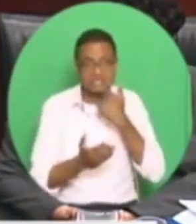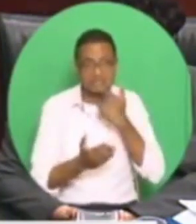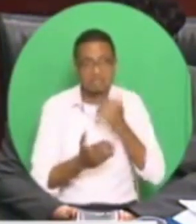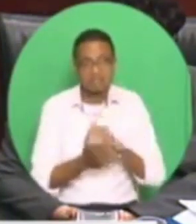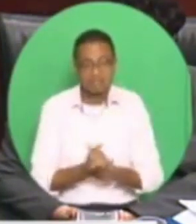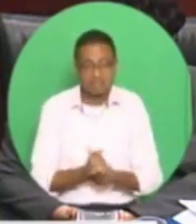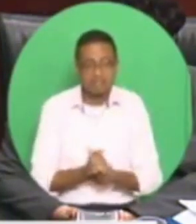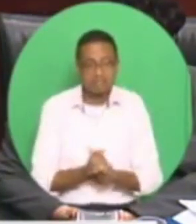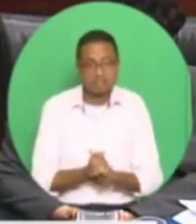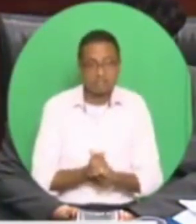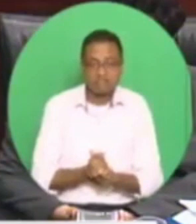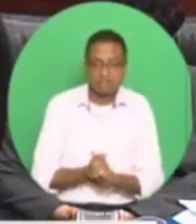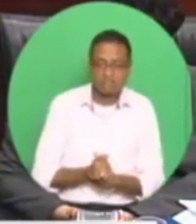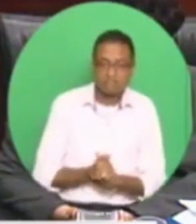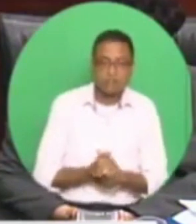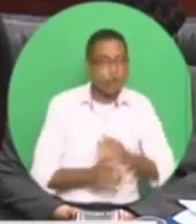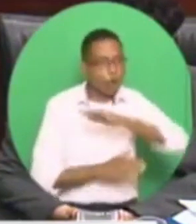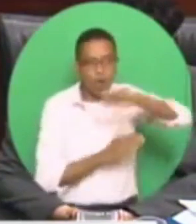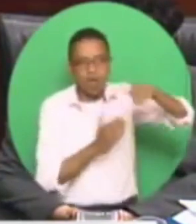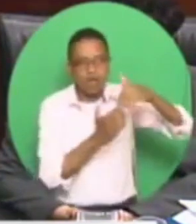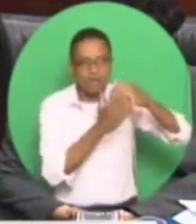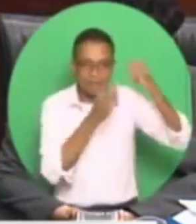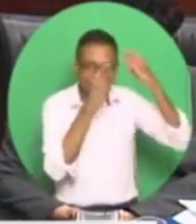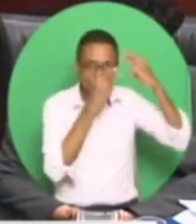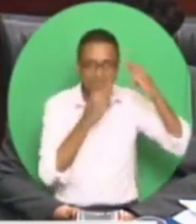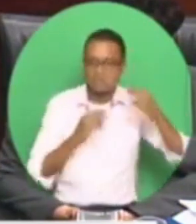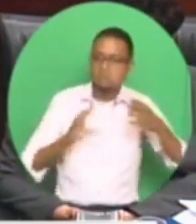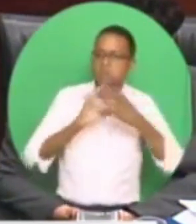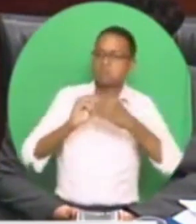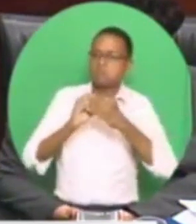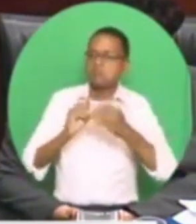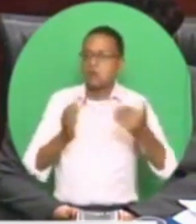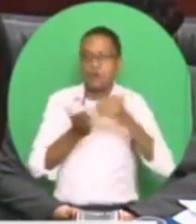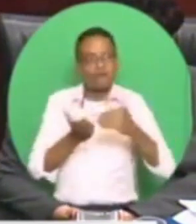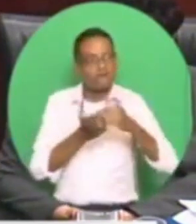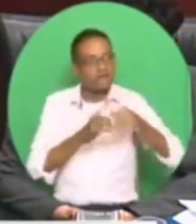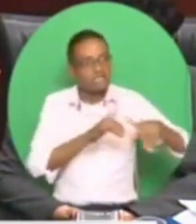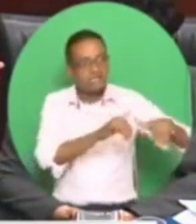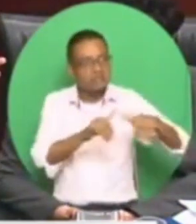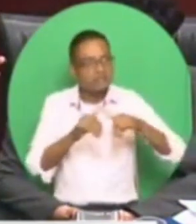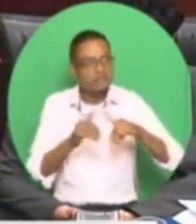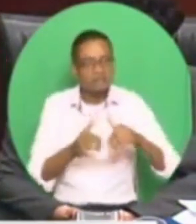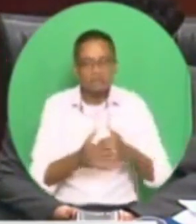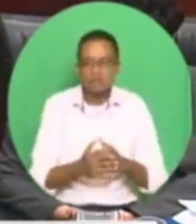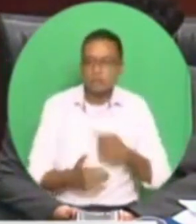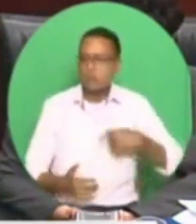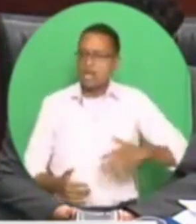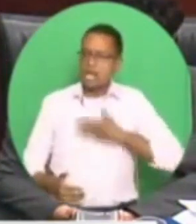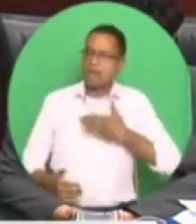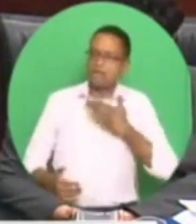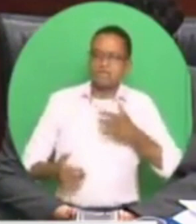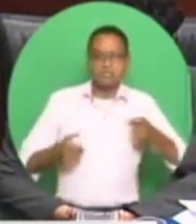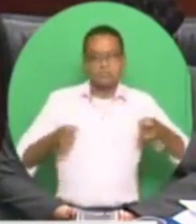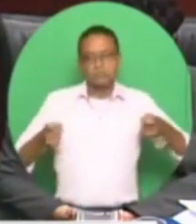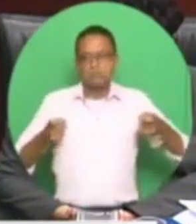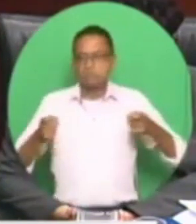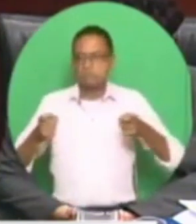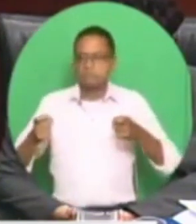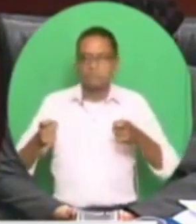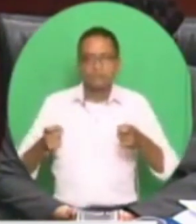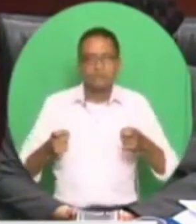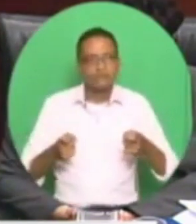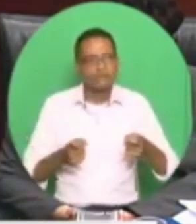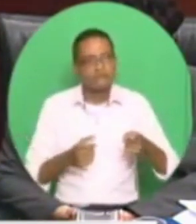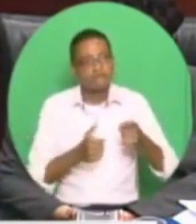there are several issues all ministers repeat, you know. We are so happy that we have been steadied the ship. And first, they say not